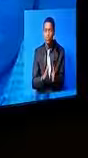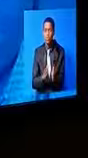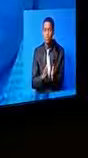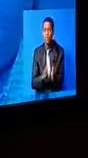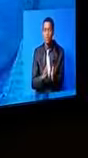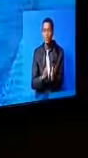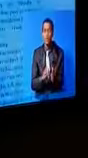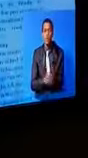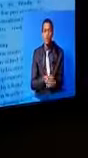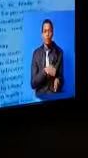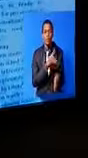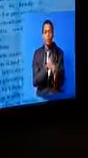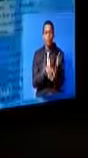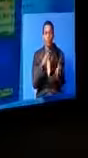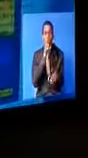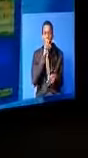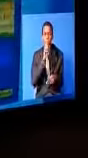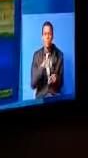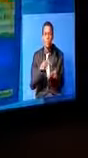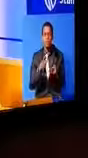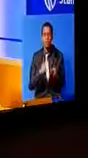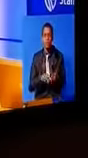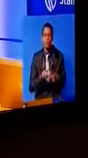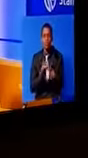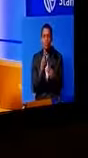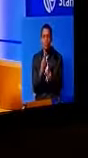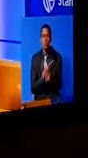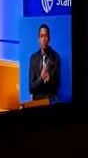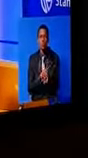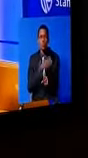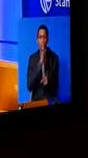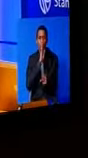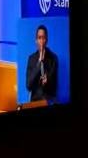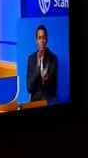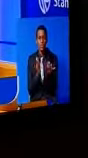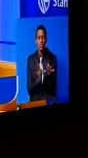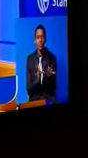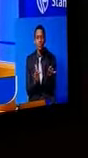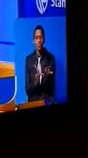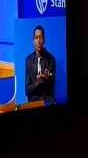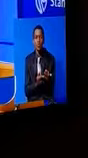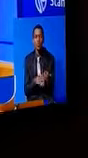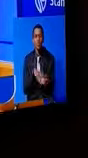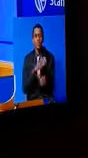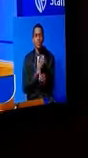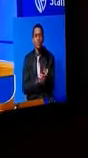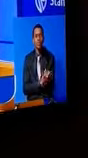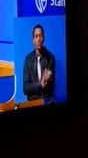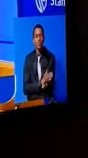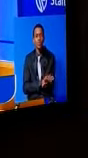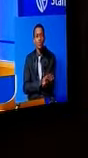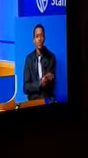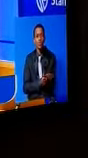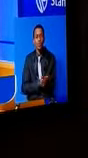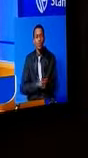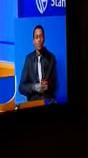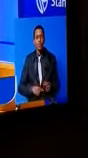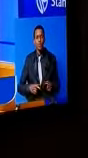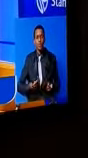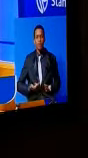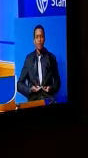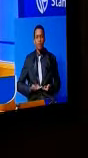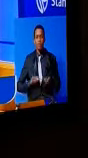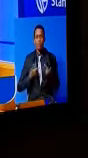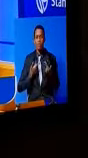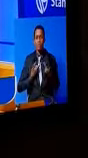associated with the revolution. So for people who sit in the room and think, oh, four, I mean, it's a new era. No, no, it's